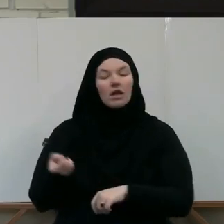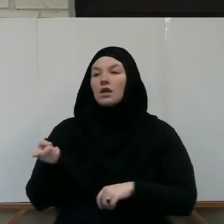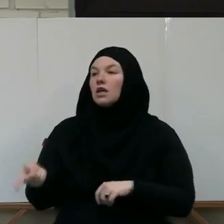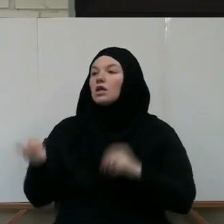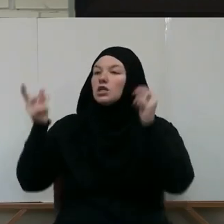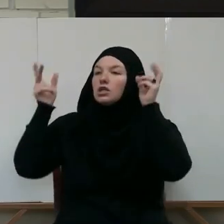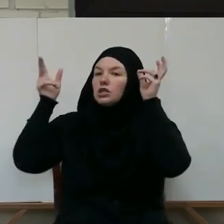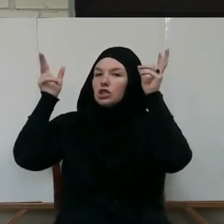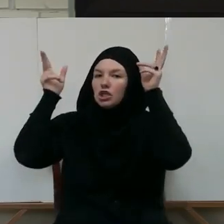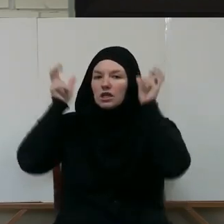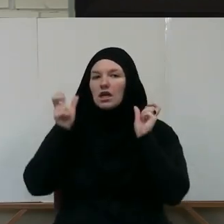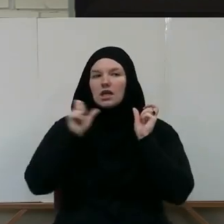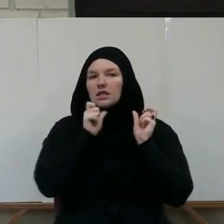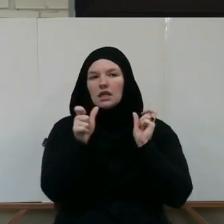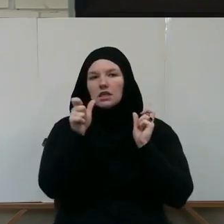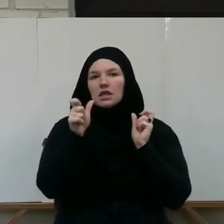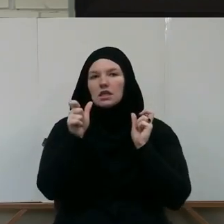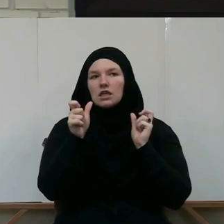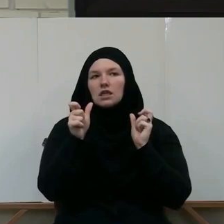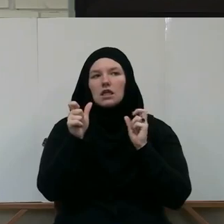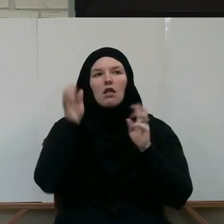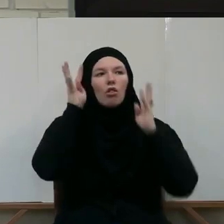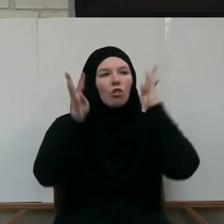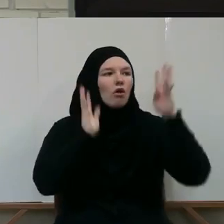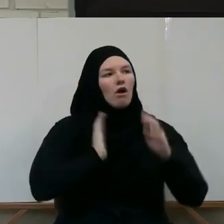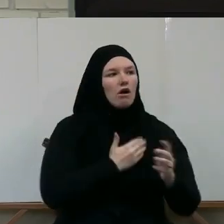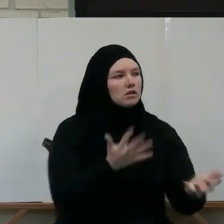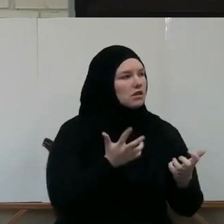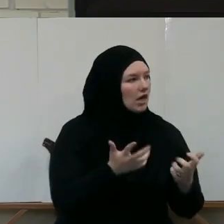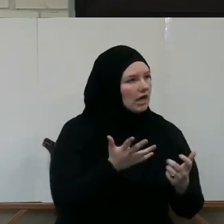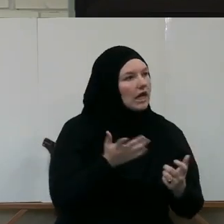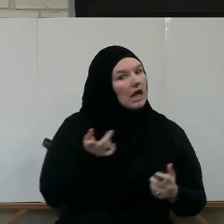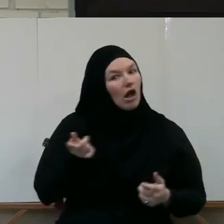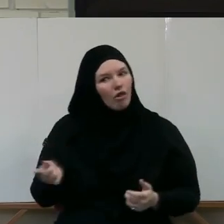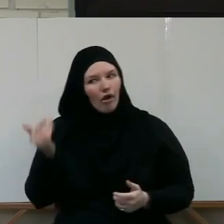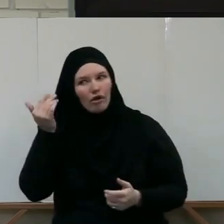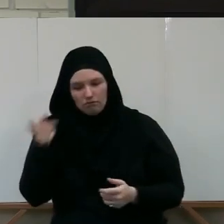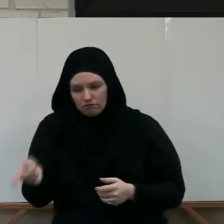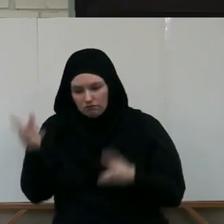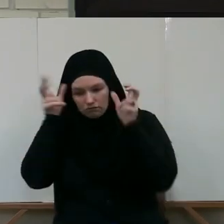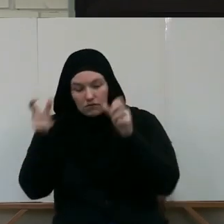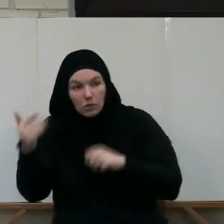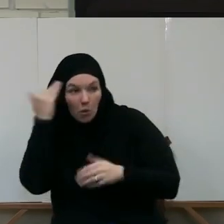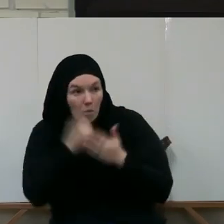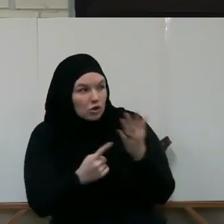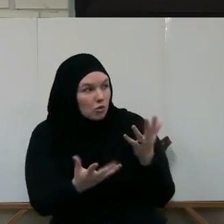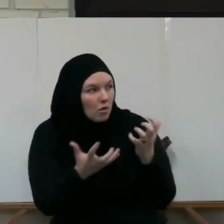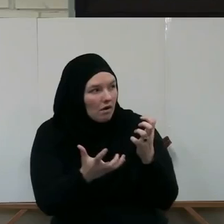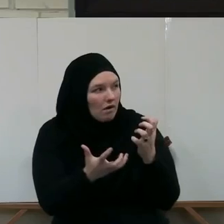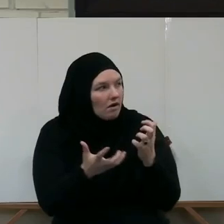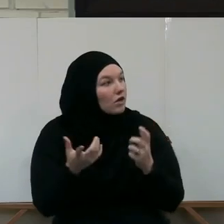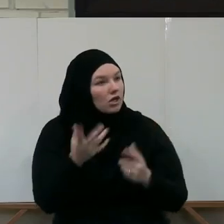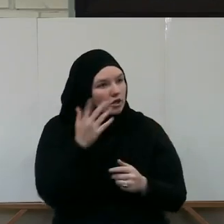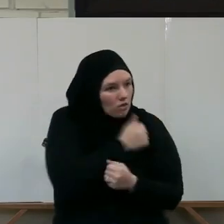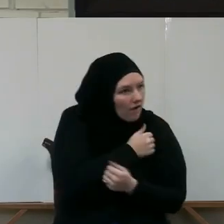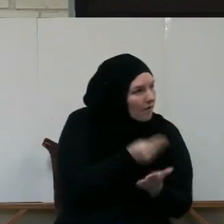fabricate our desires. He latches to them. He knows what you want. You love money. He's going to play with